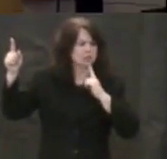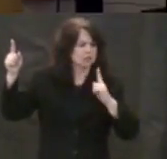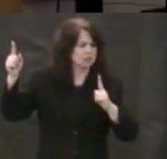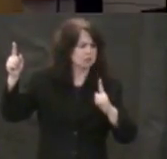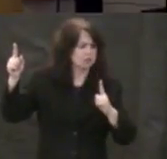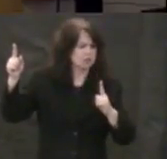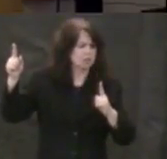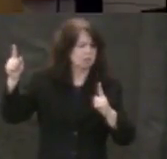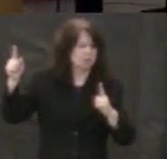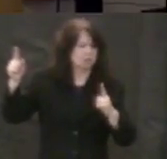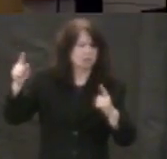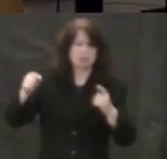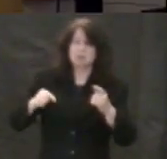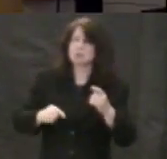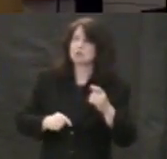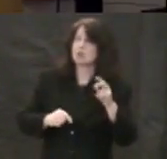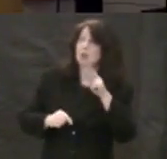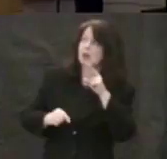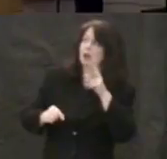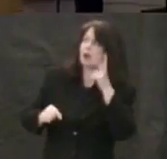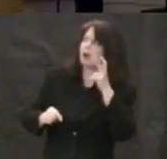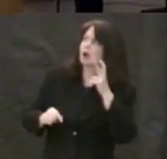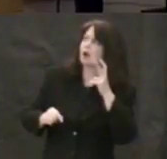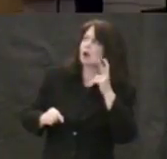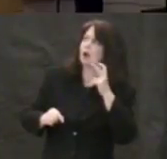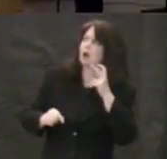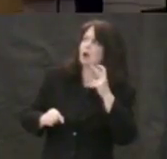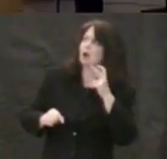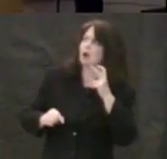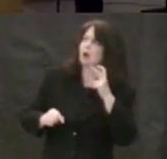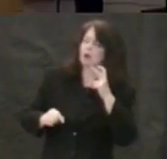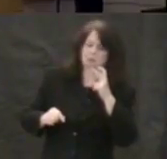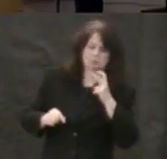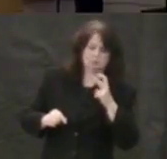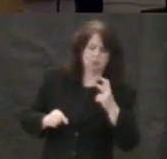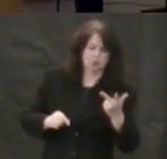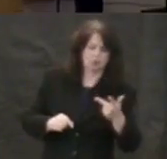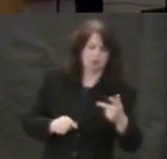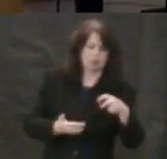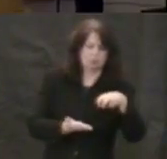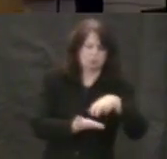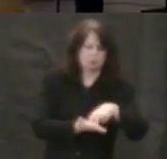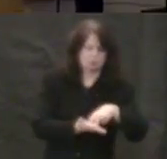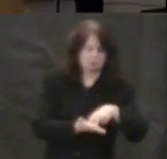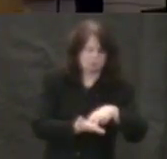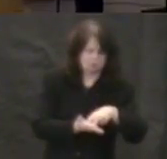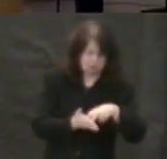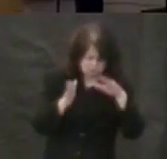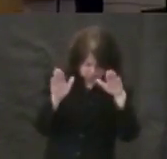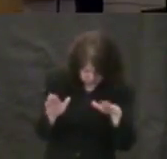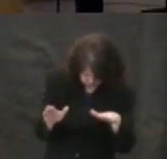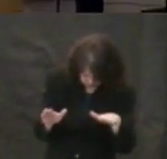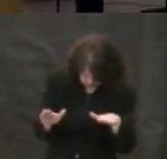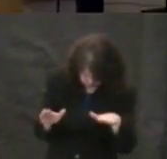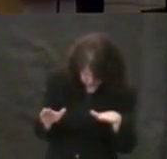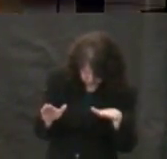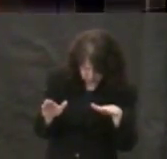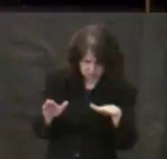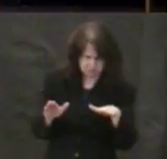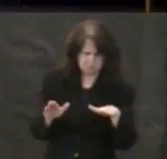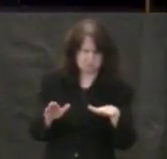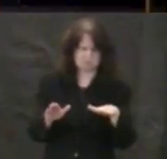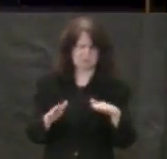other two, fall to the ground in fear. This Peter guy is a hero?